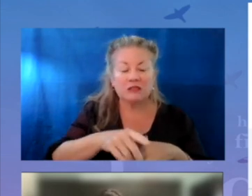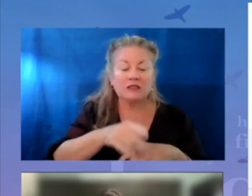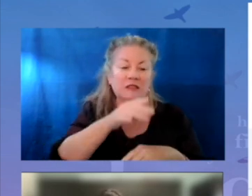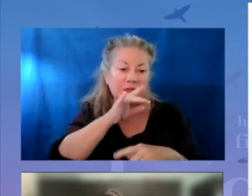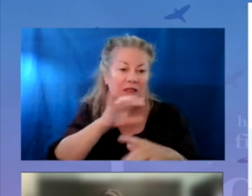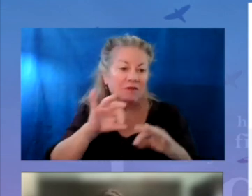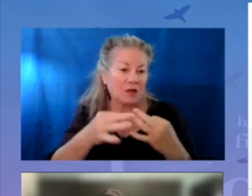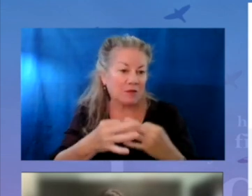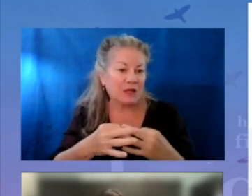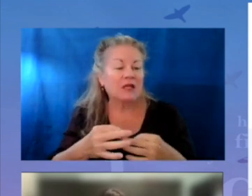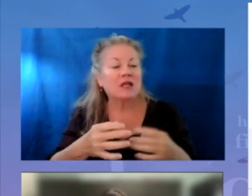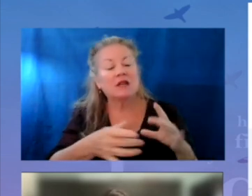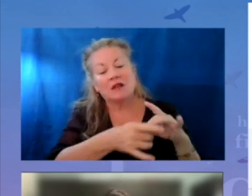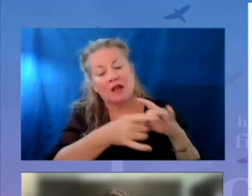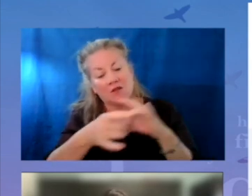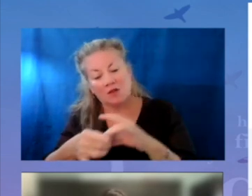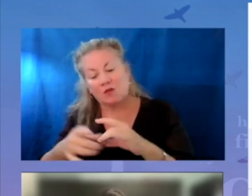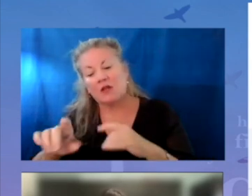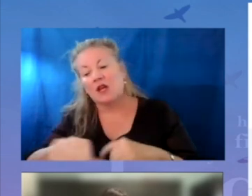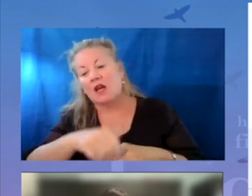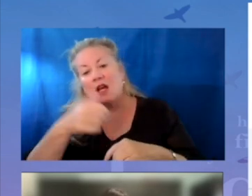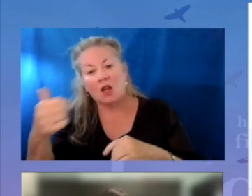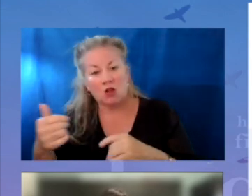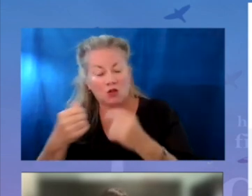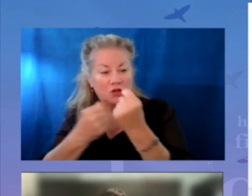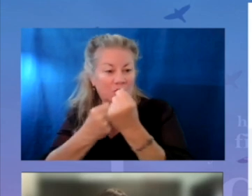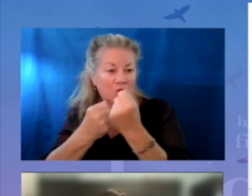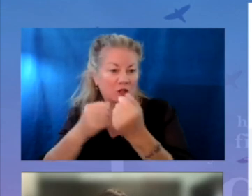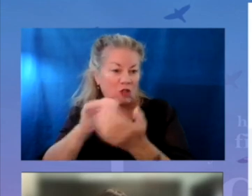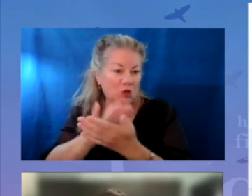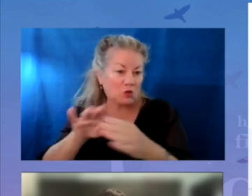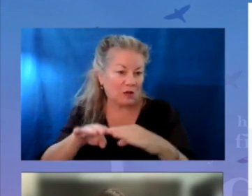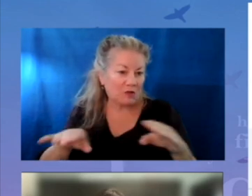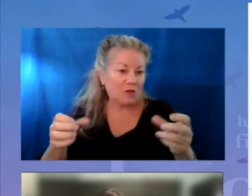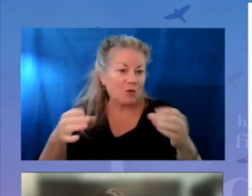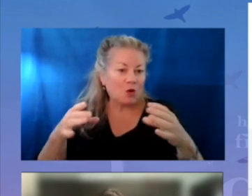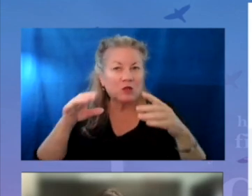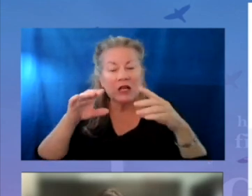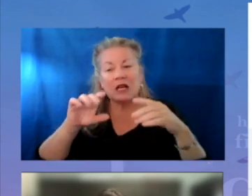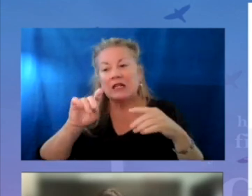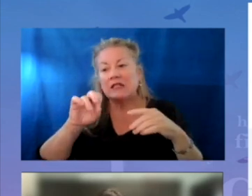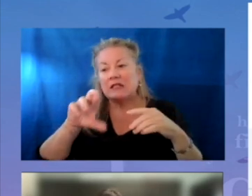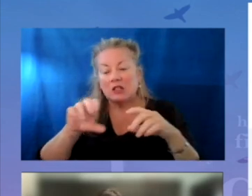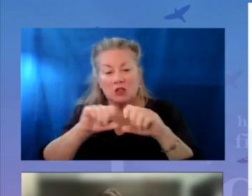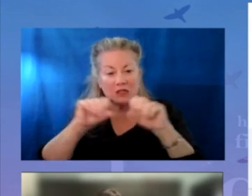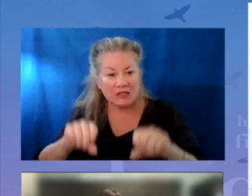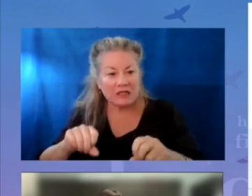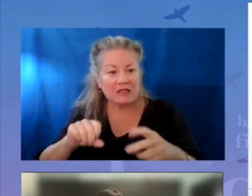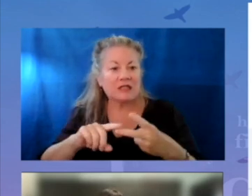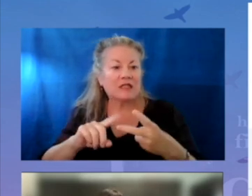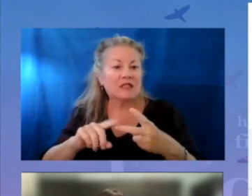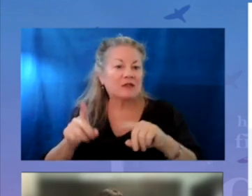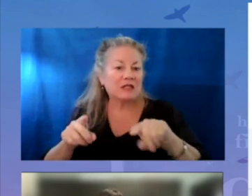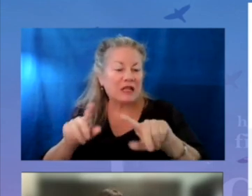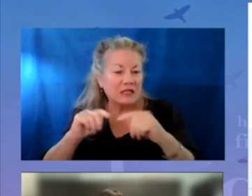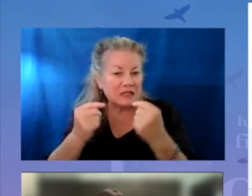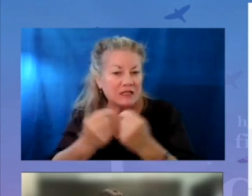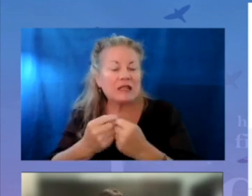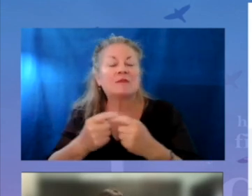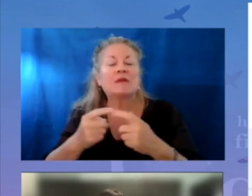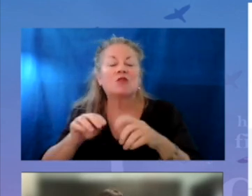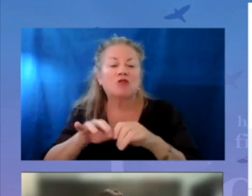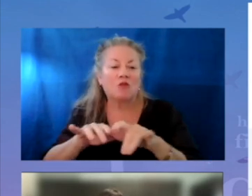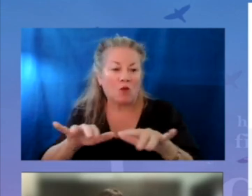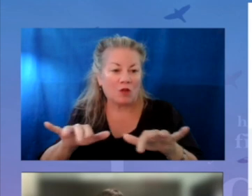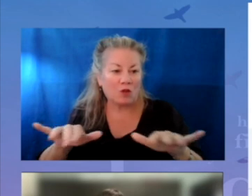families. And worked to tie navigator in with other supports at the school level, such as multi-tiered systems of support, our attendance teams,